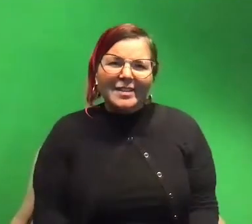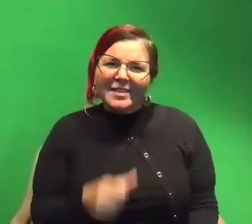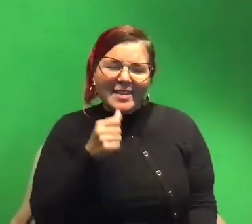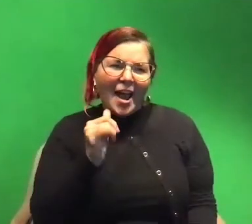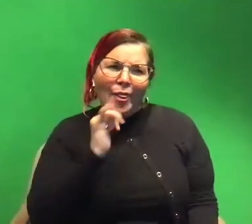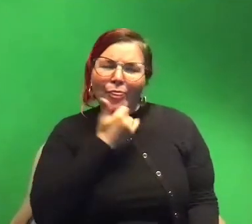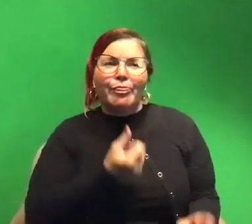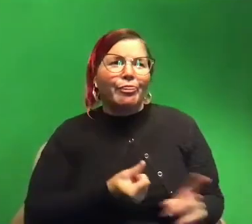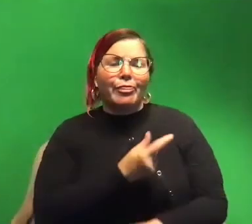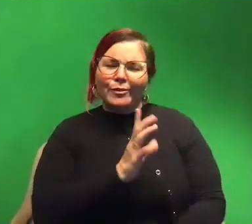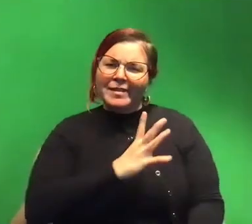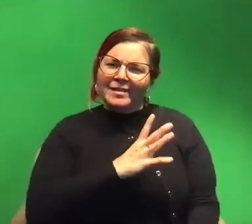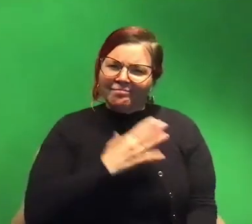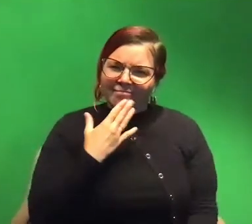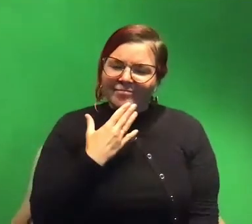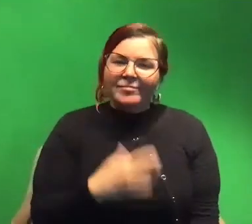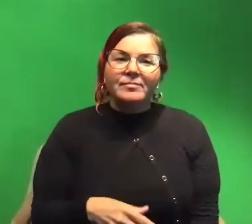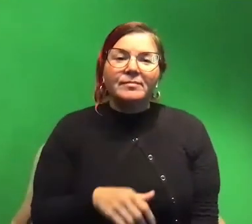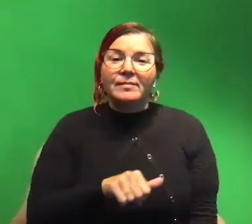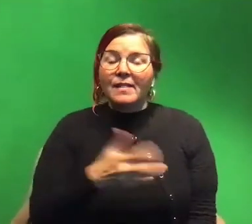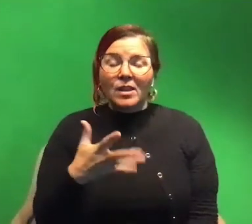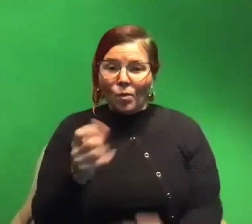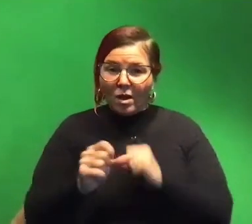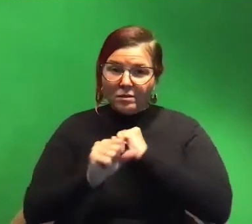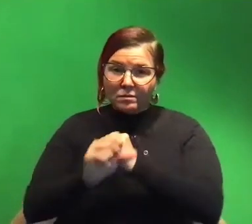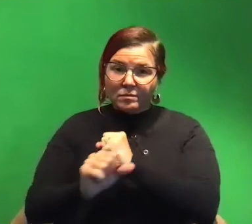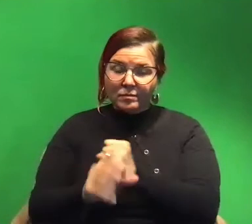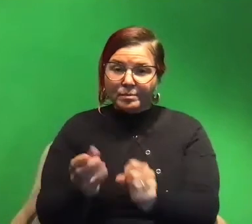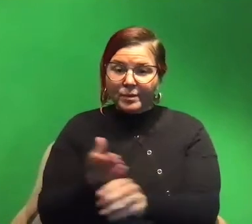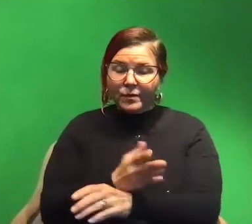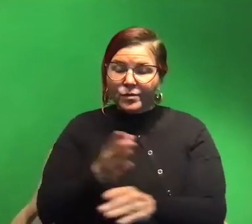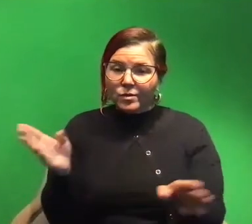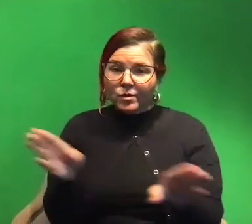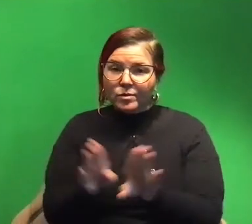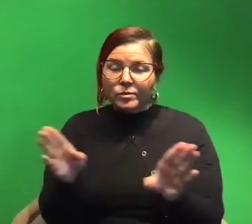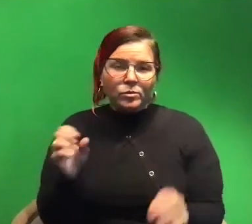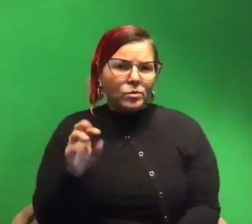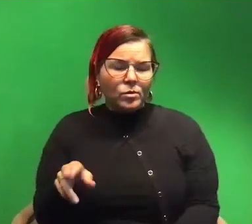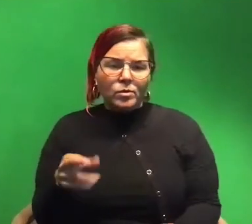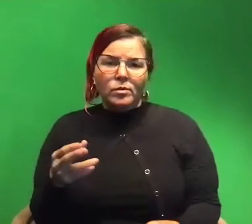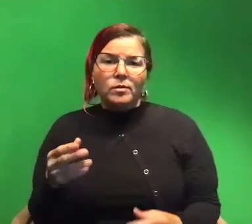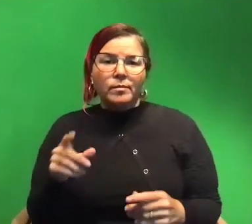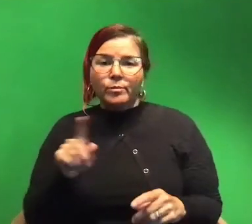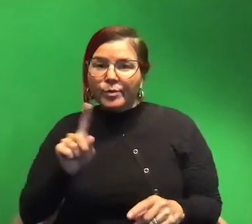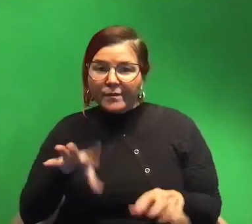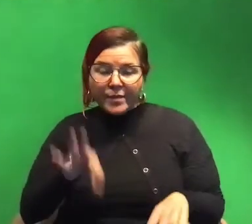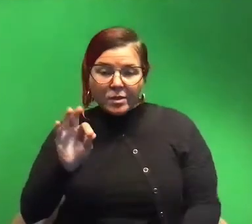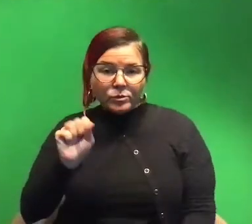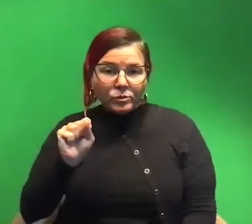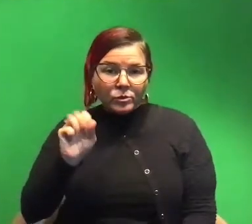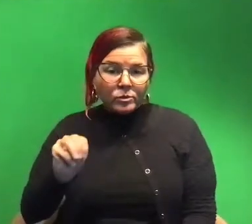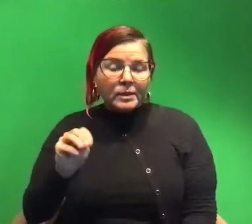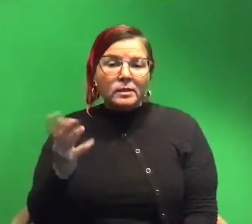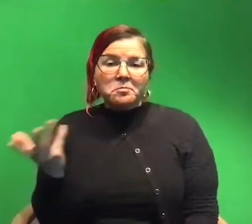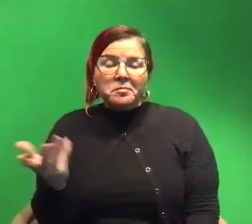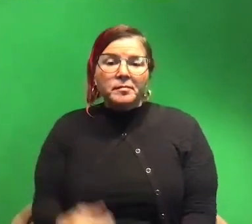at all that was great um is there anything else you'd like to plug before we wrap up or is there any place we can find you on social media anything like